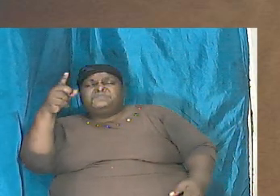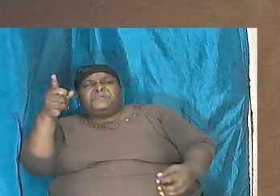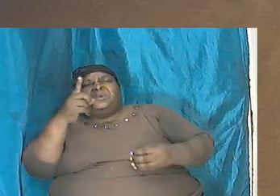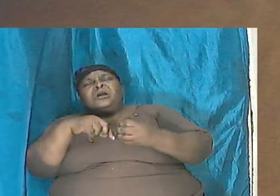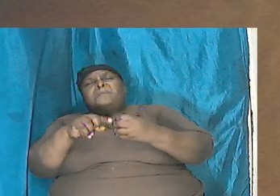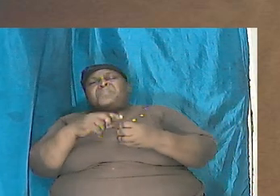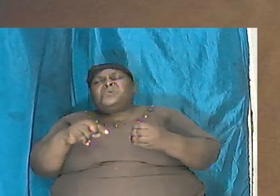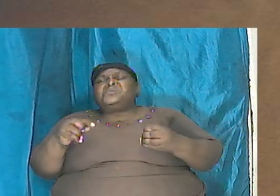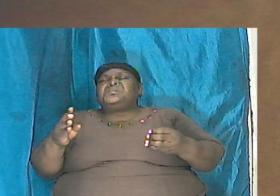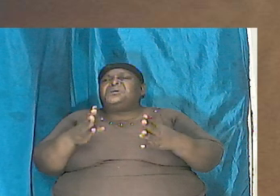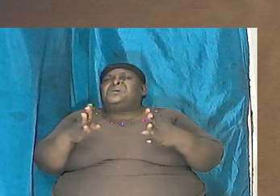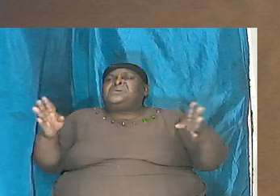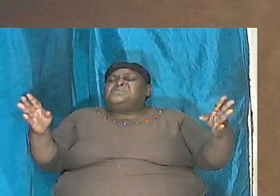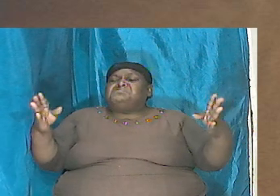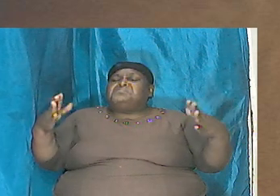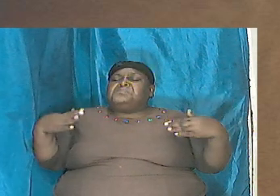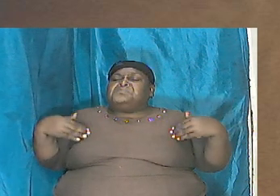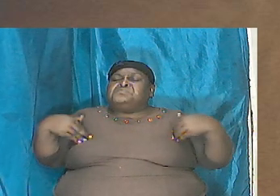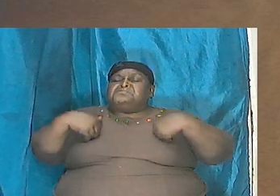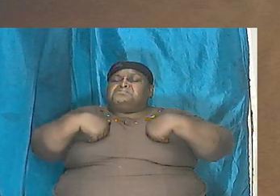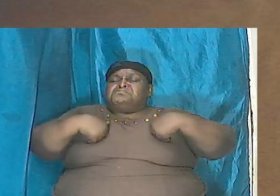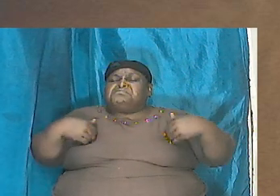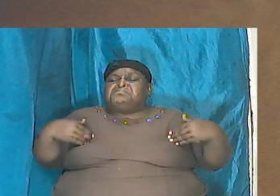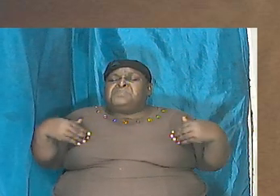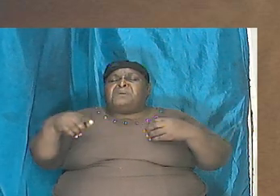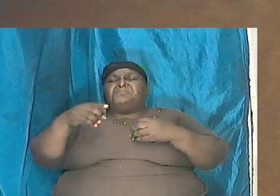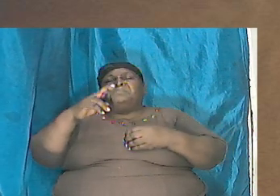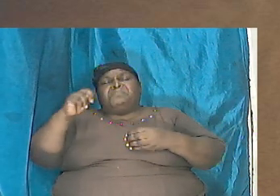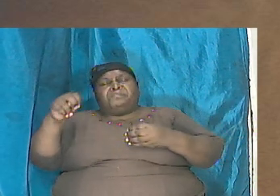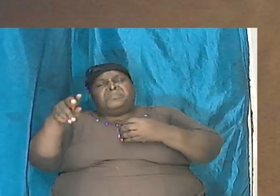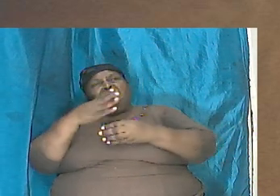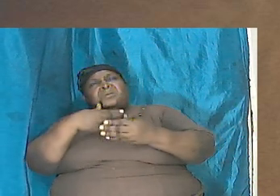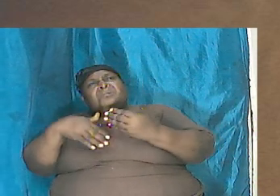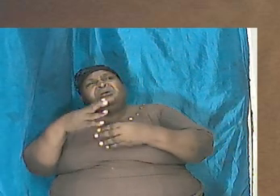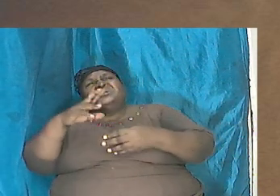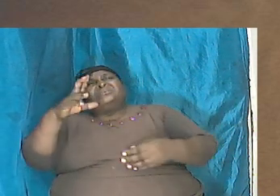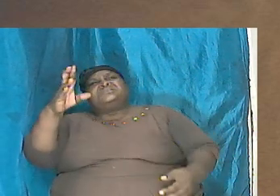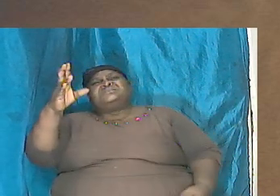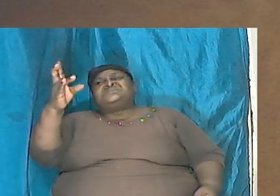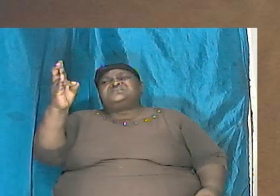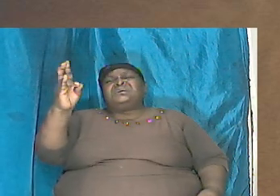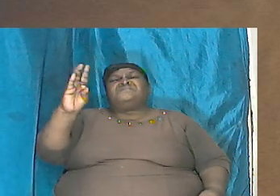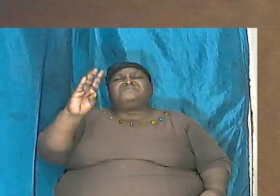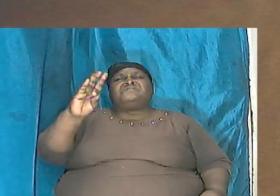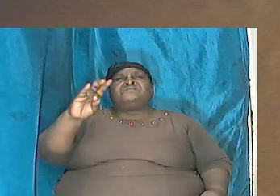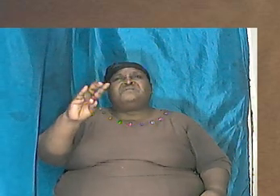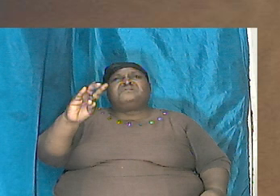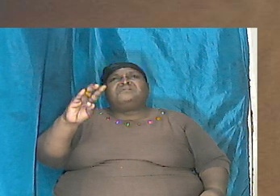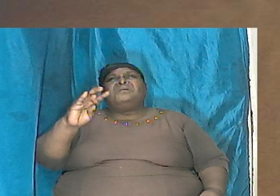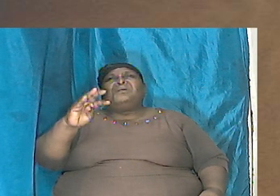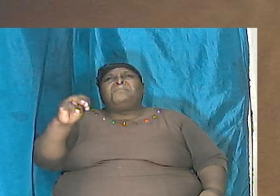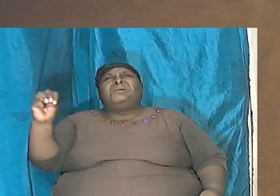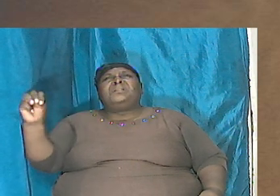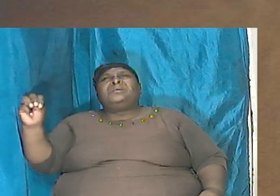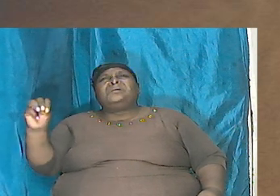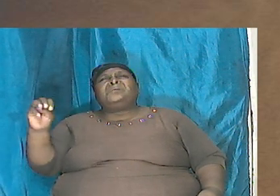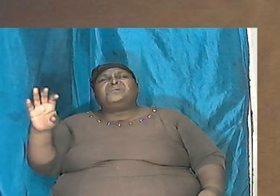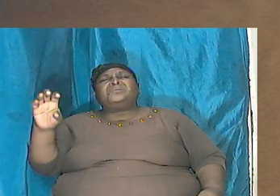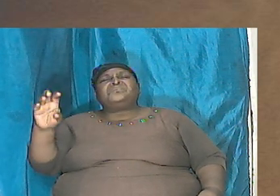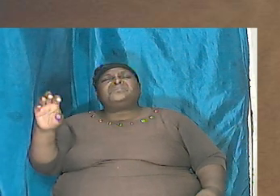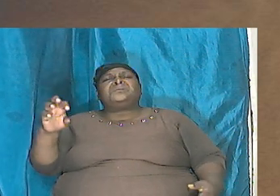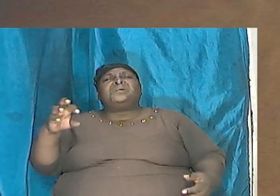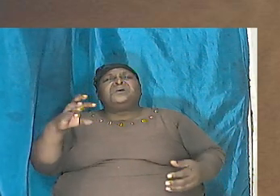beast that they call dinosaur that they say has been around for 75 to 100 million years before their extinction